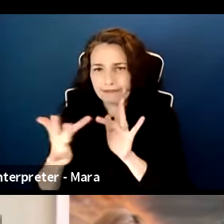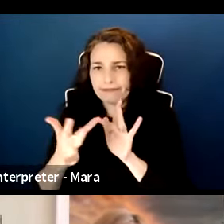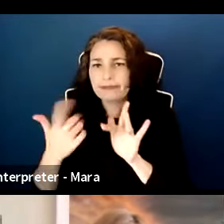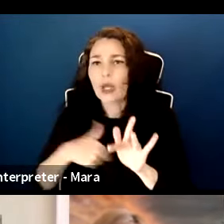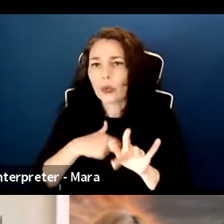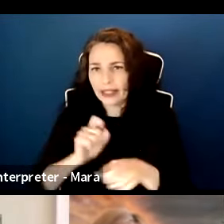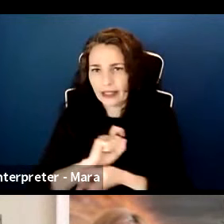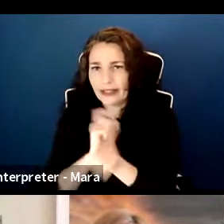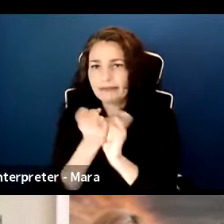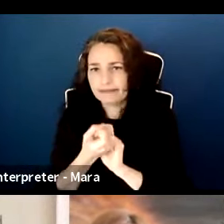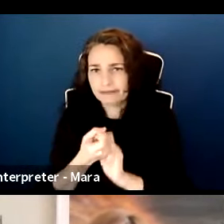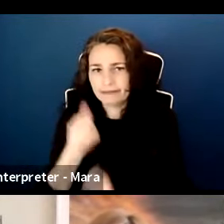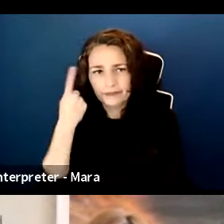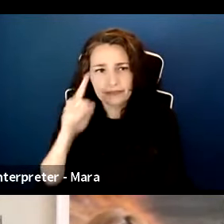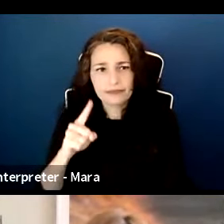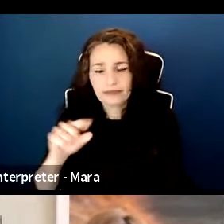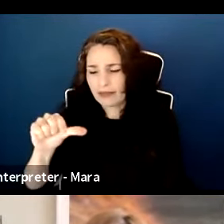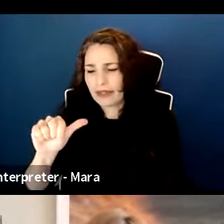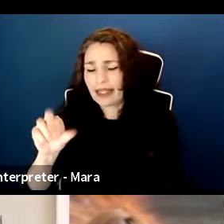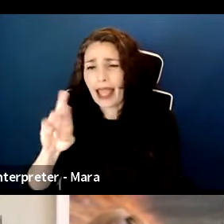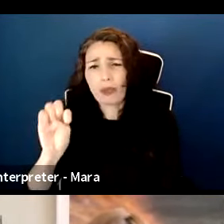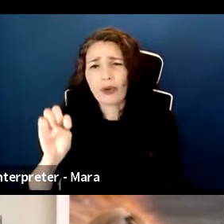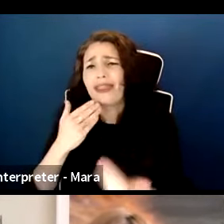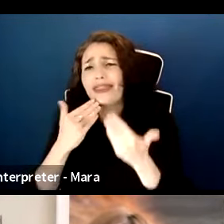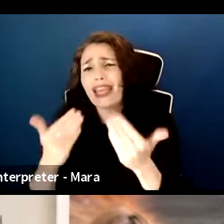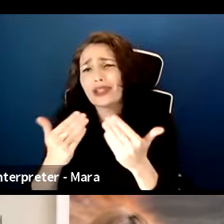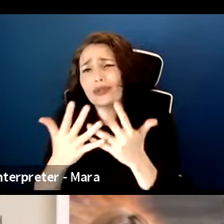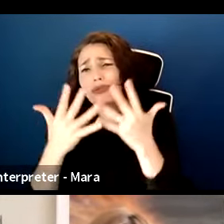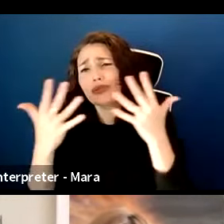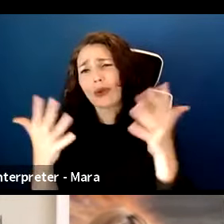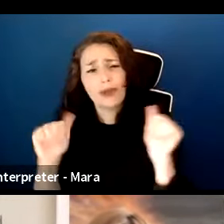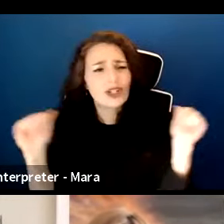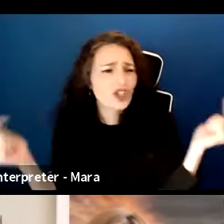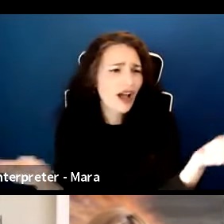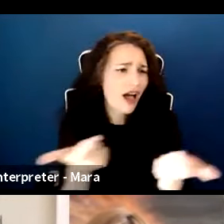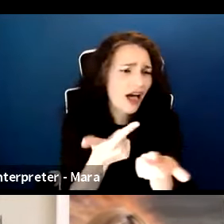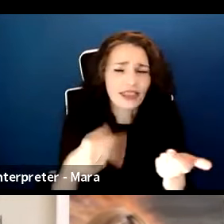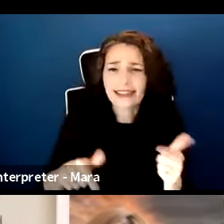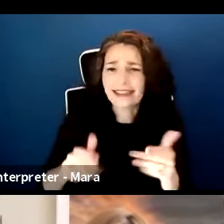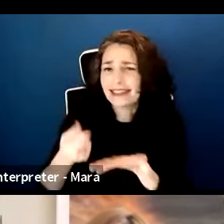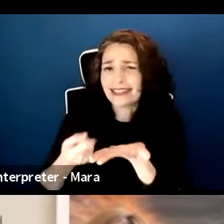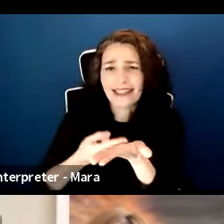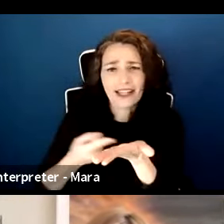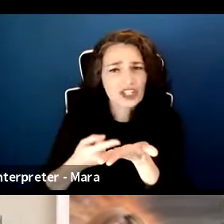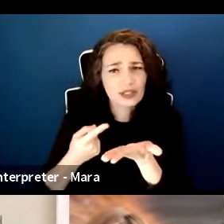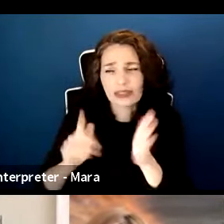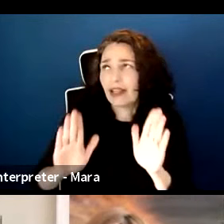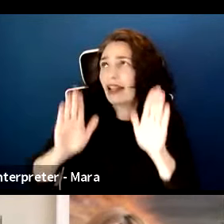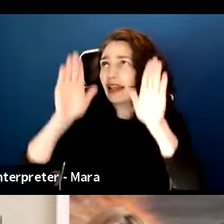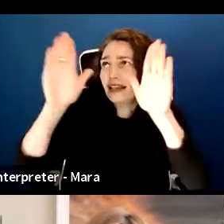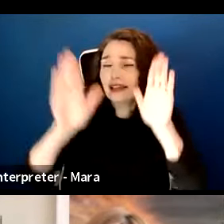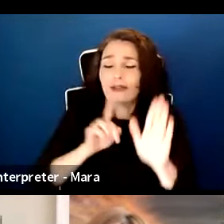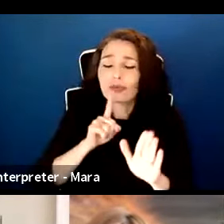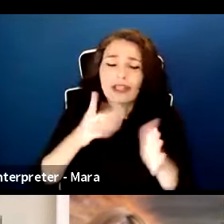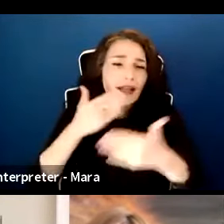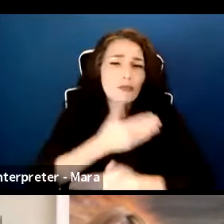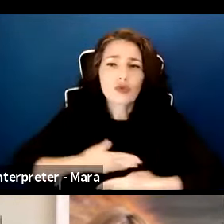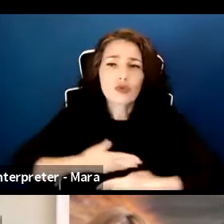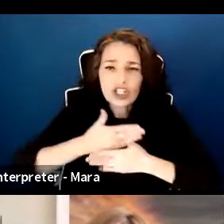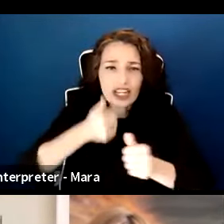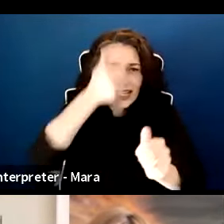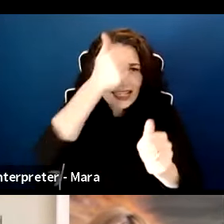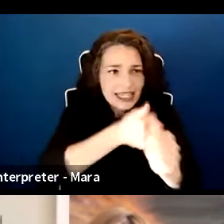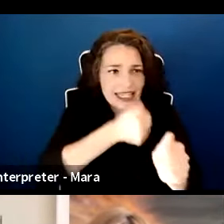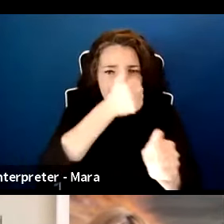Perfect. Thank you so much, everybody. This has been an incredible discussion. I really appreciate, um, each of our life